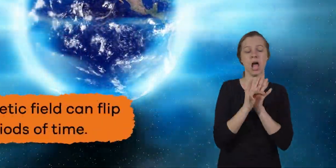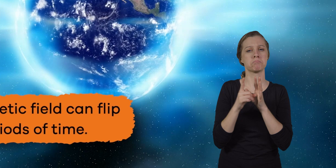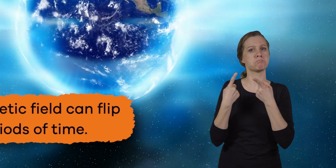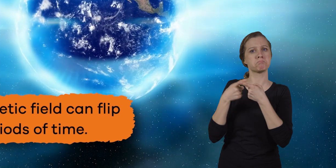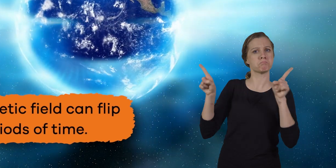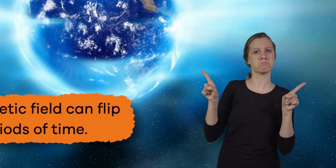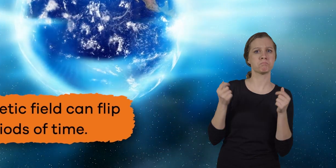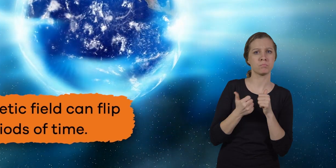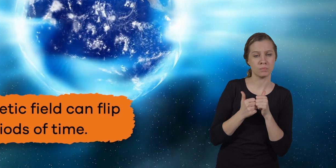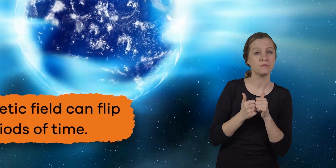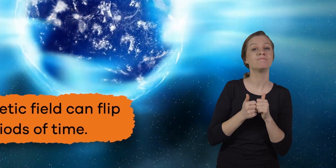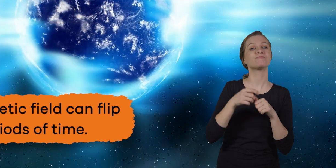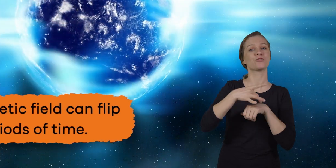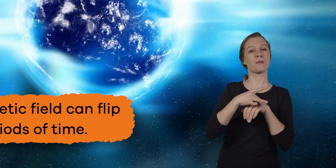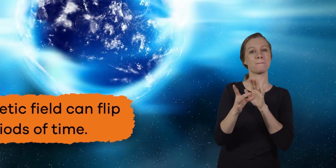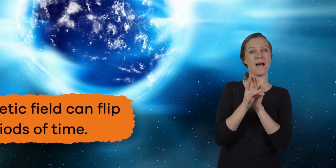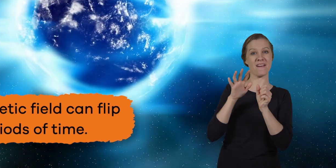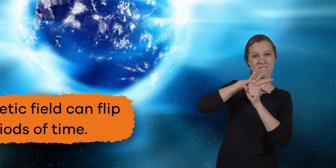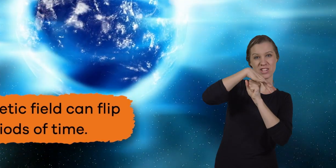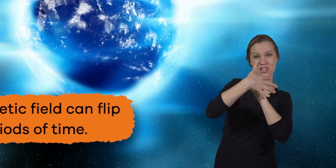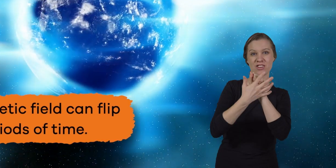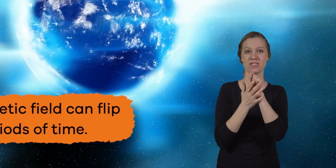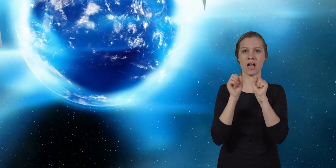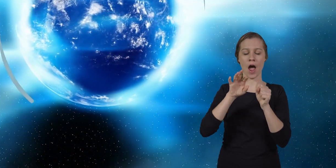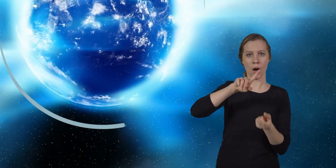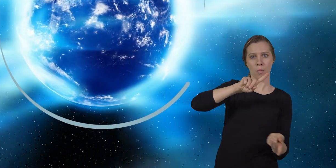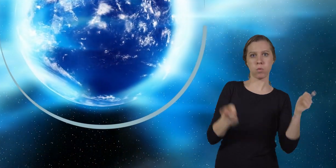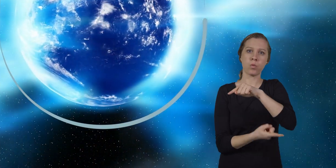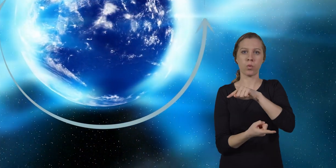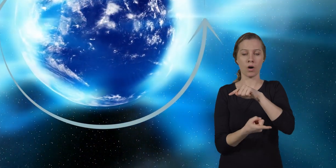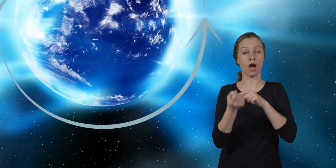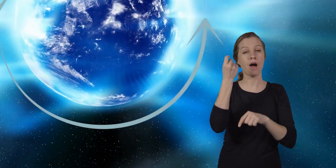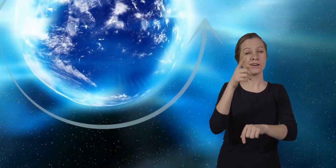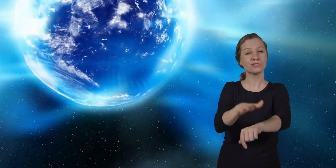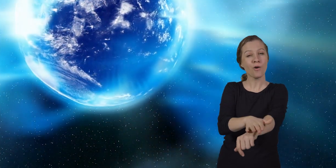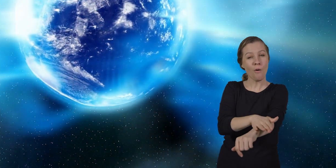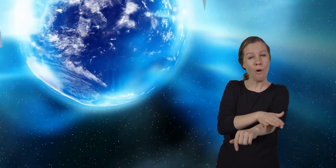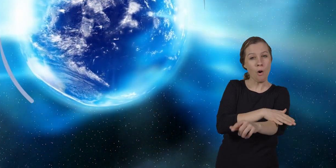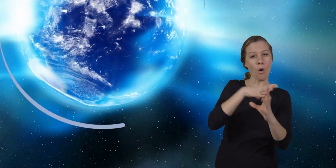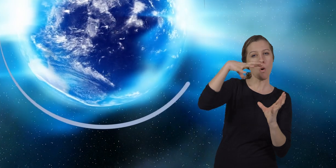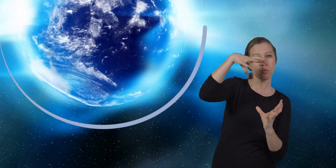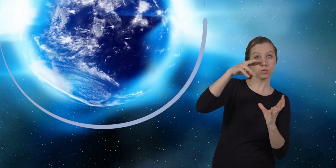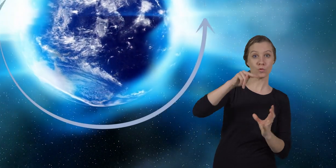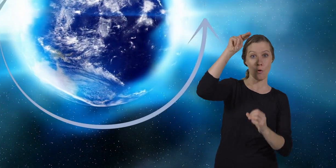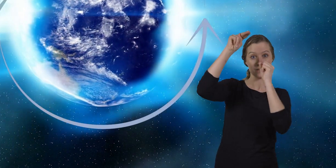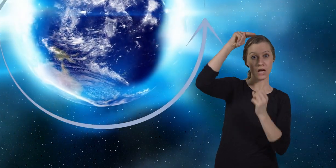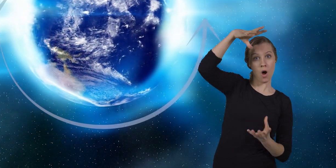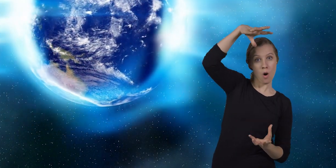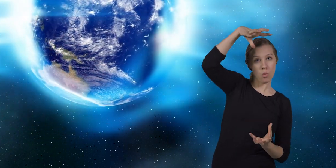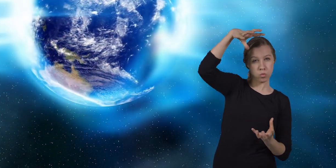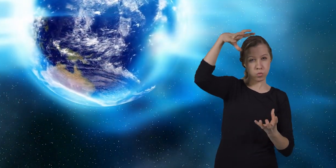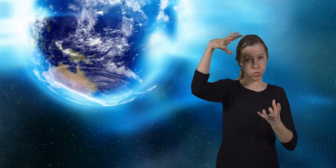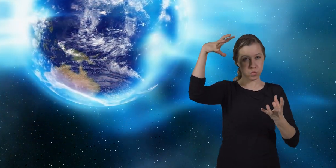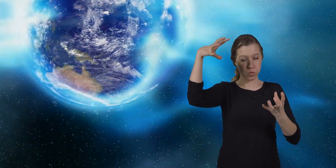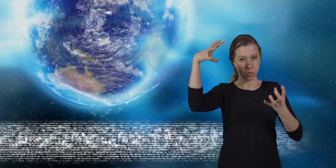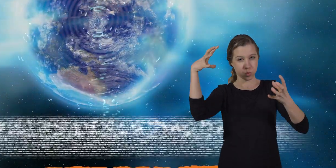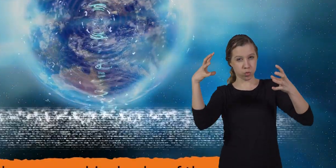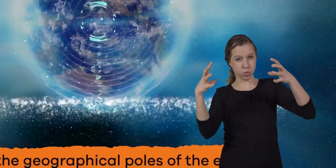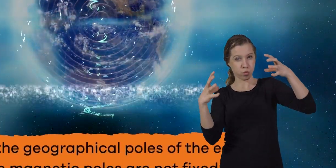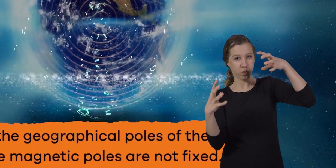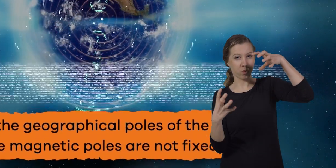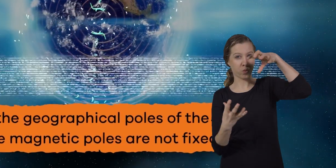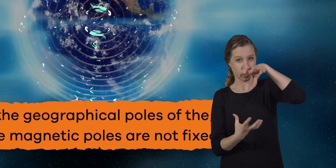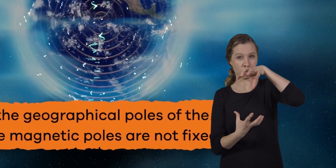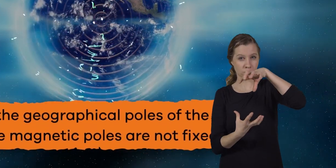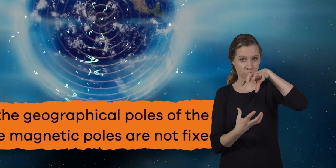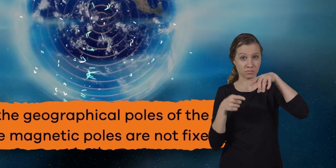earth's magnetic field can flip over long periods of time with the north and the south magnetic poles switching places this happens